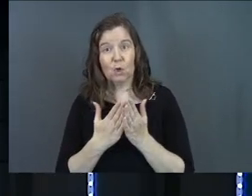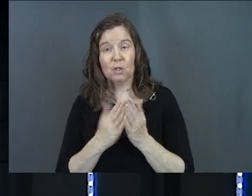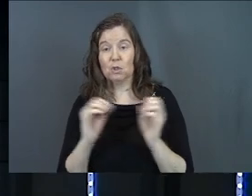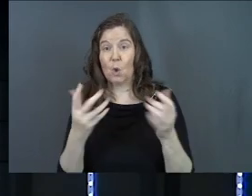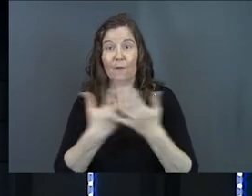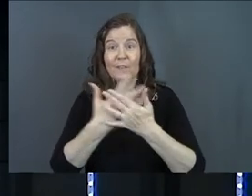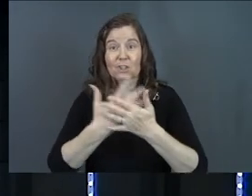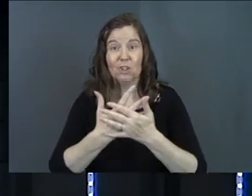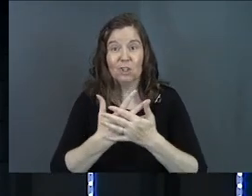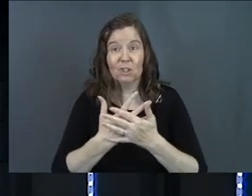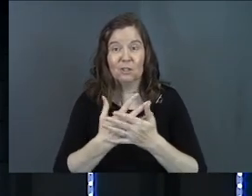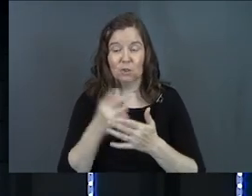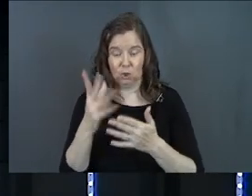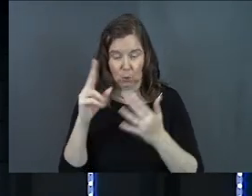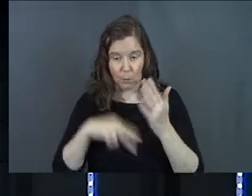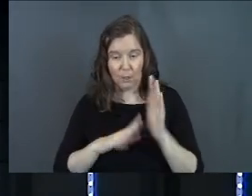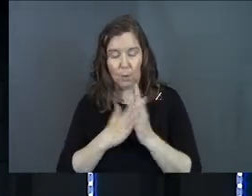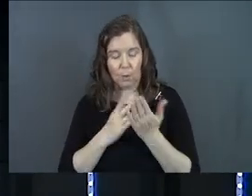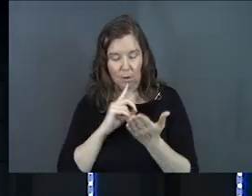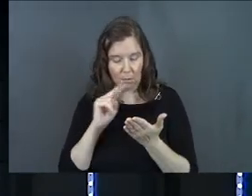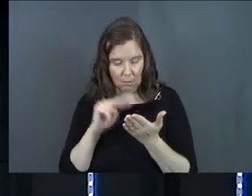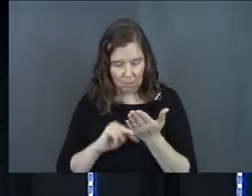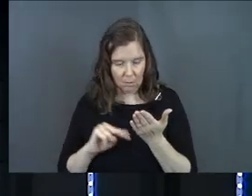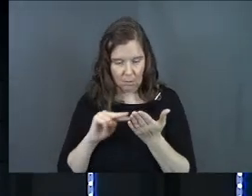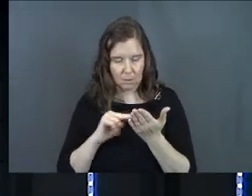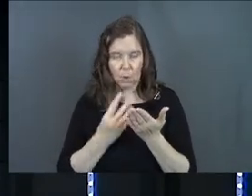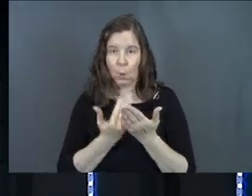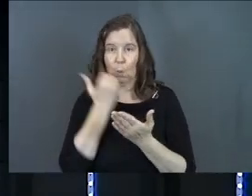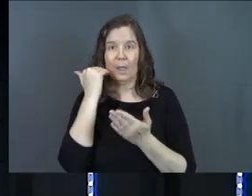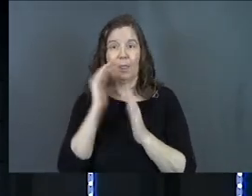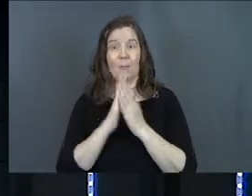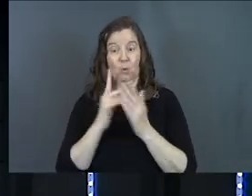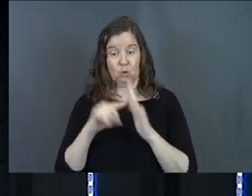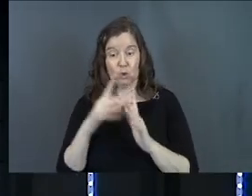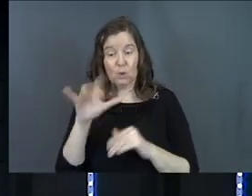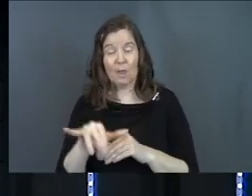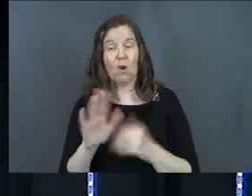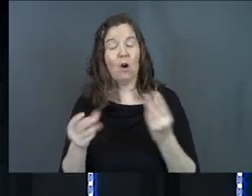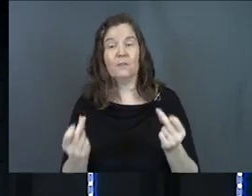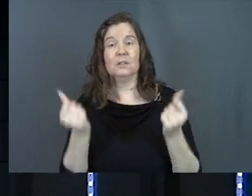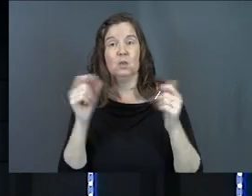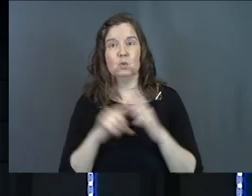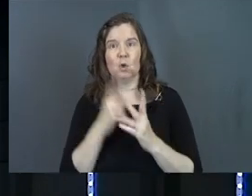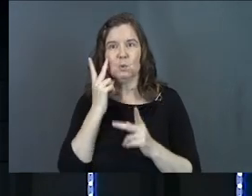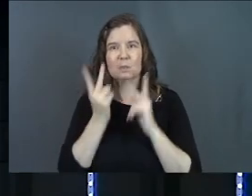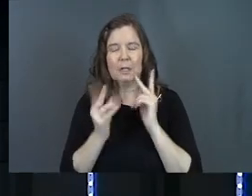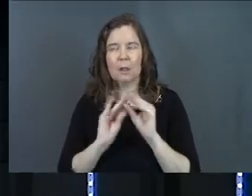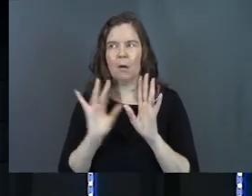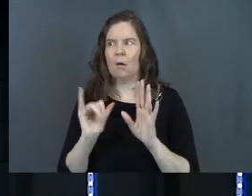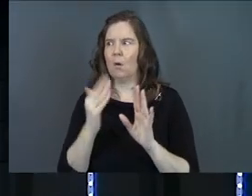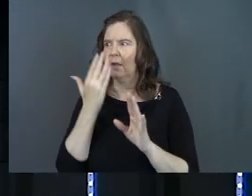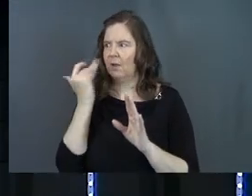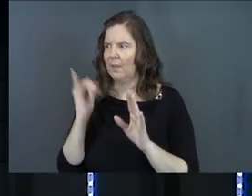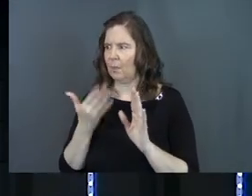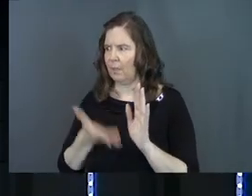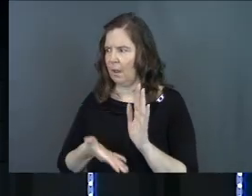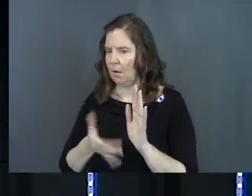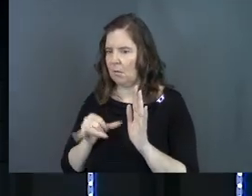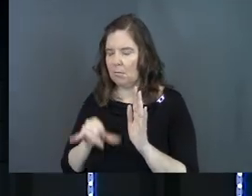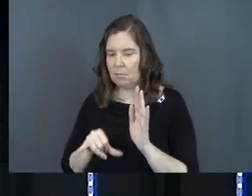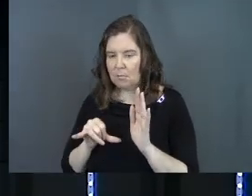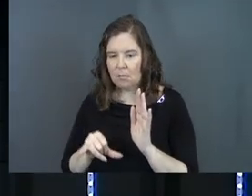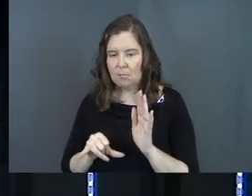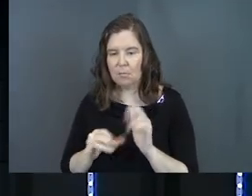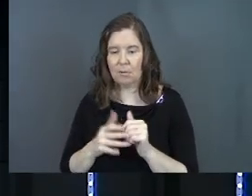No filter. You read his words actually. You eat the book. When you start to do that, all of sudden you start to see things and you're like, I forgot that was there.